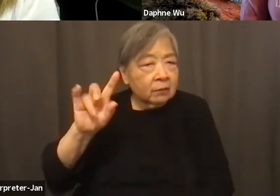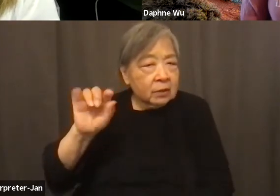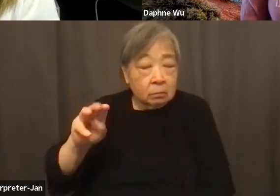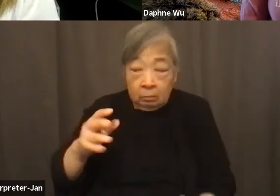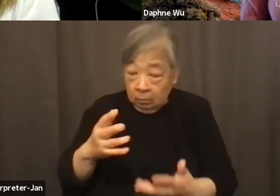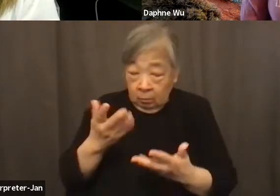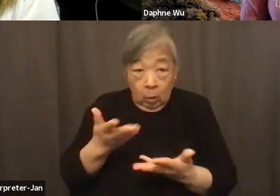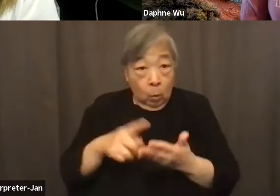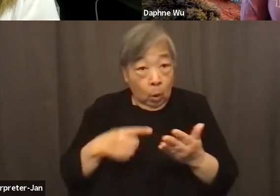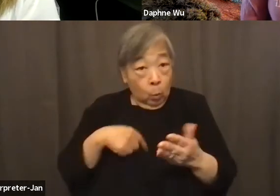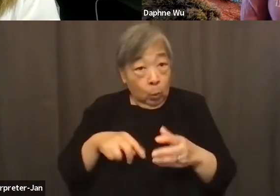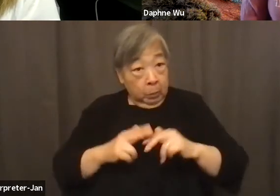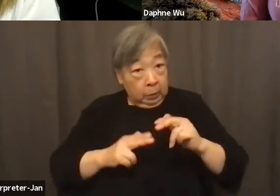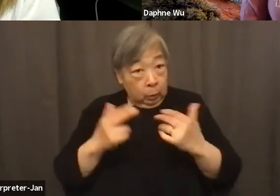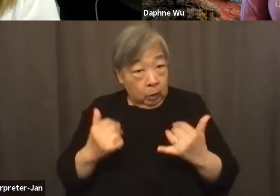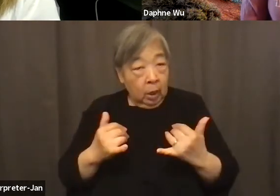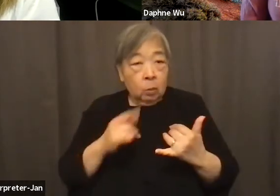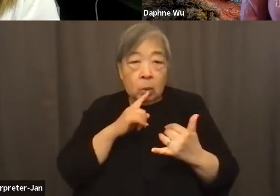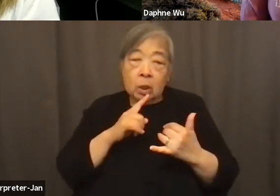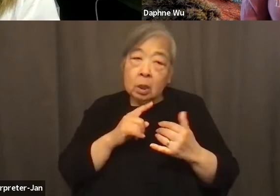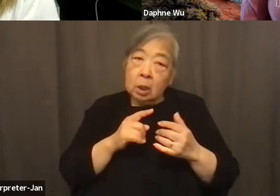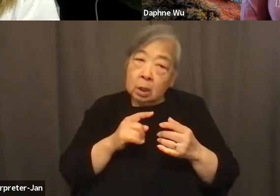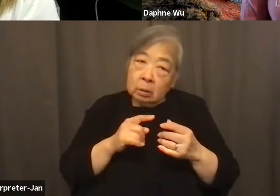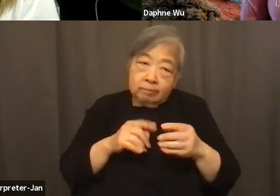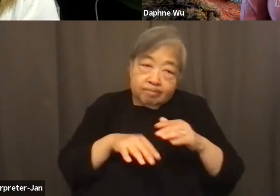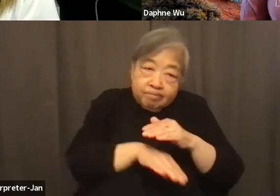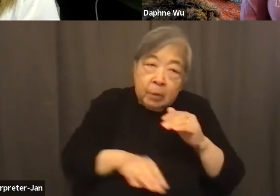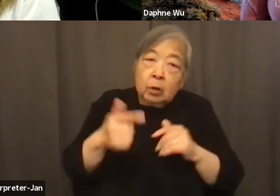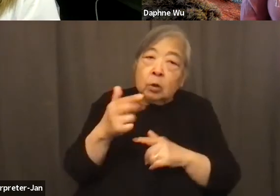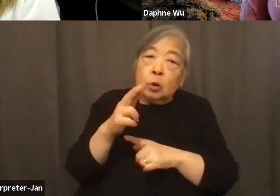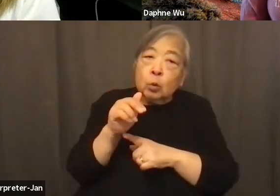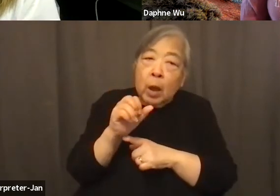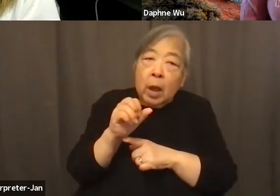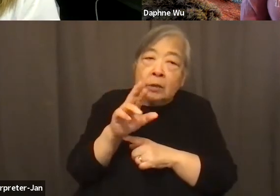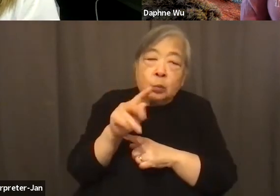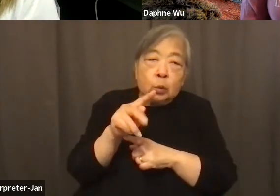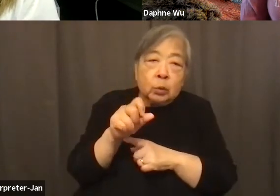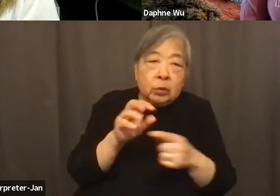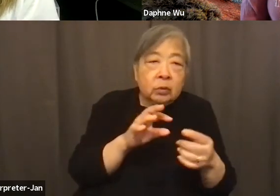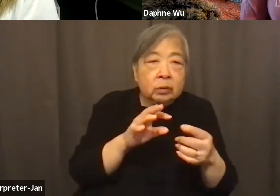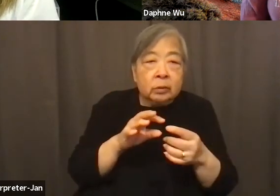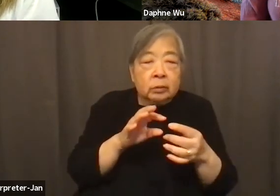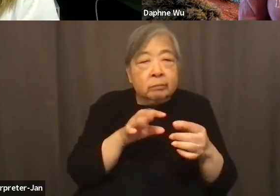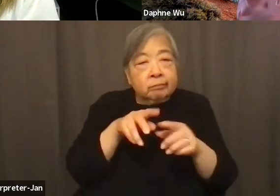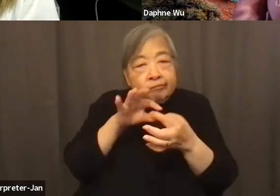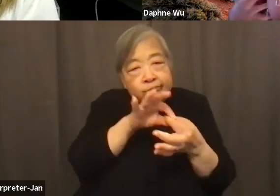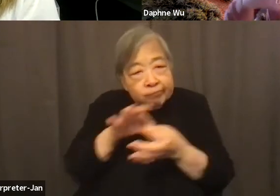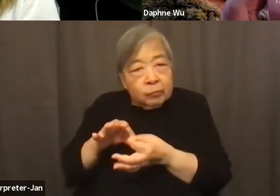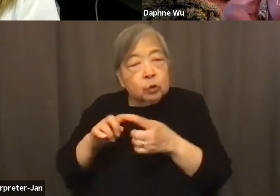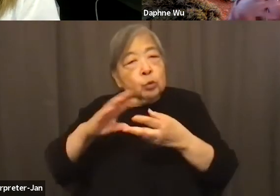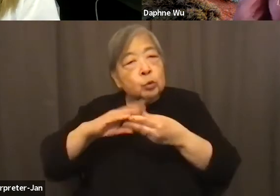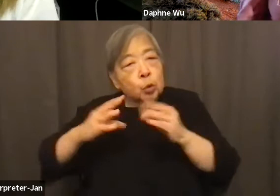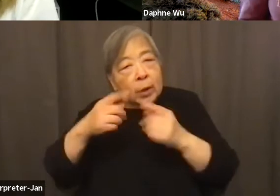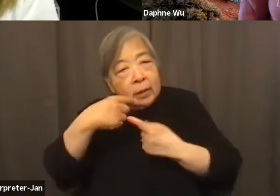is it's grassroots. It's rooted in storytelling. It's rooted in cross-generational,